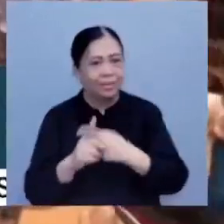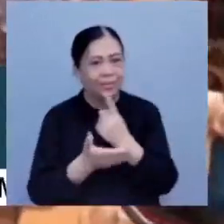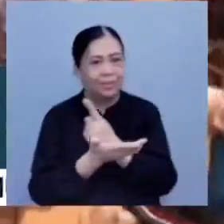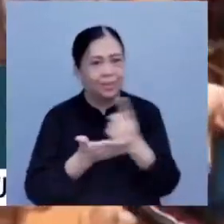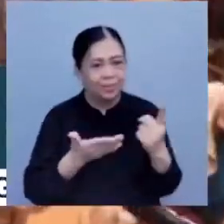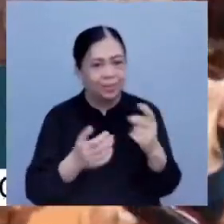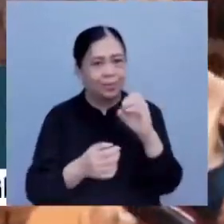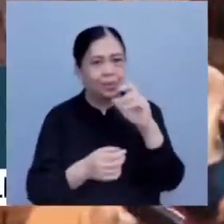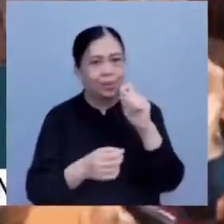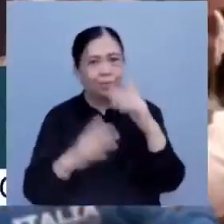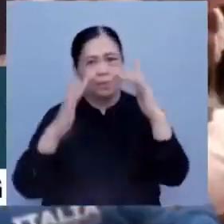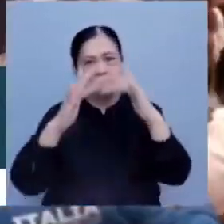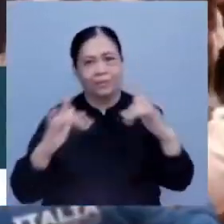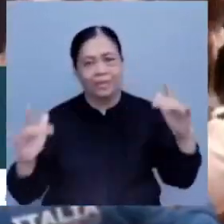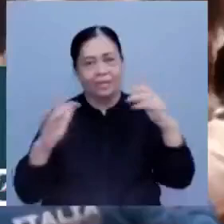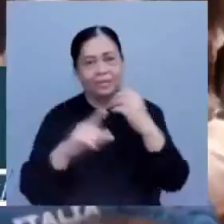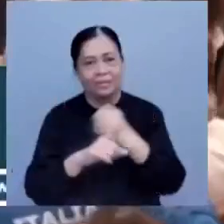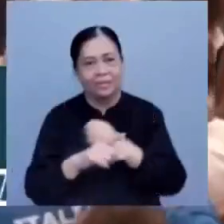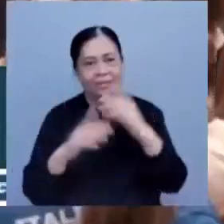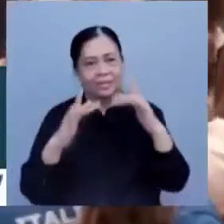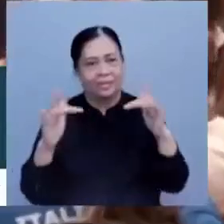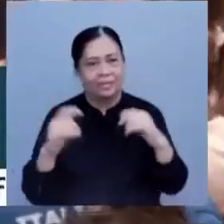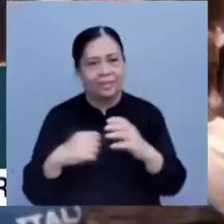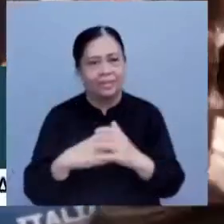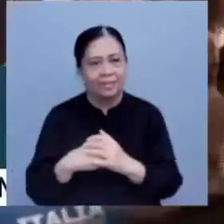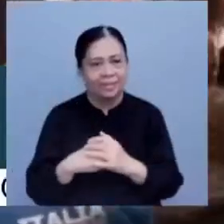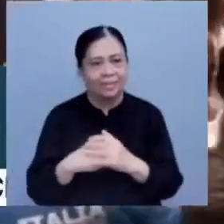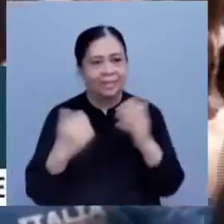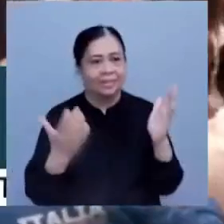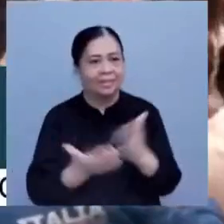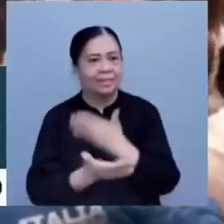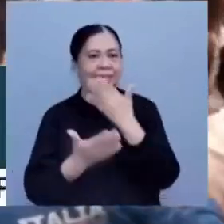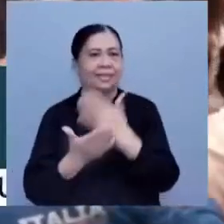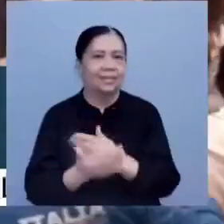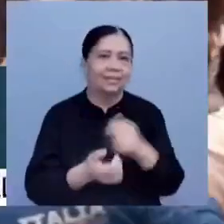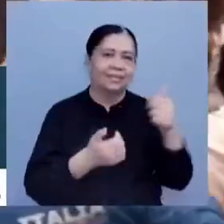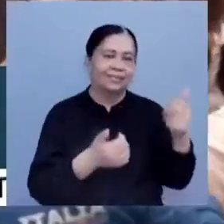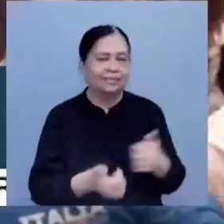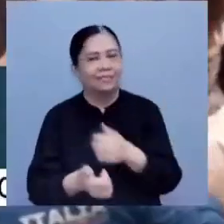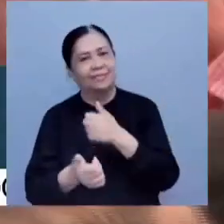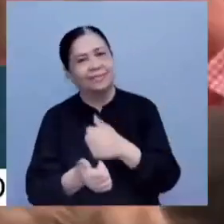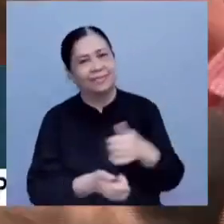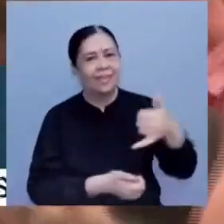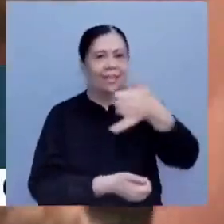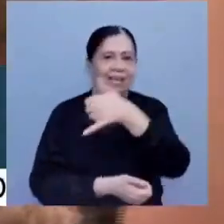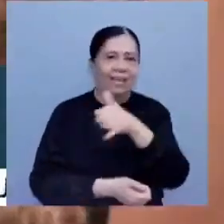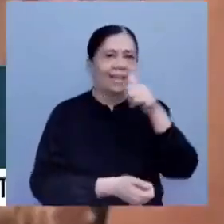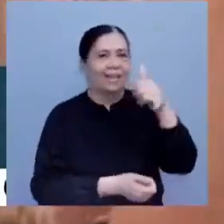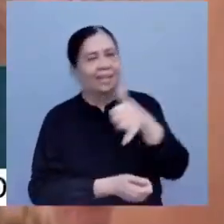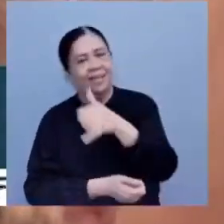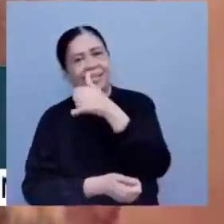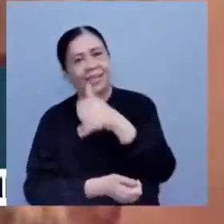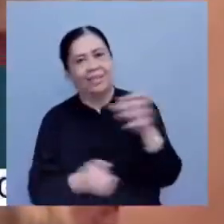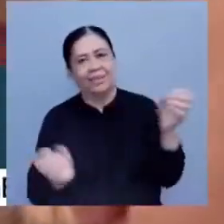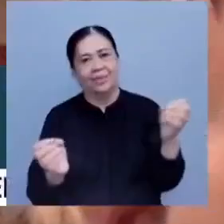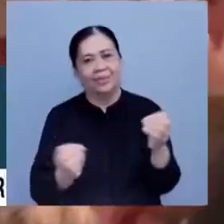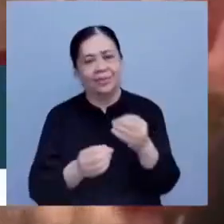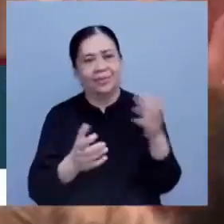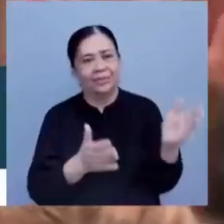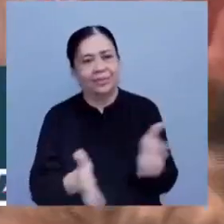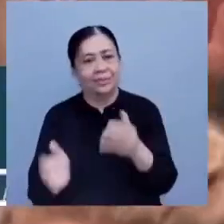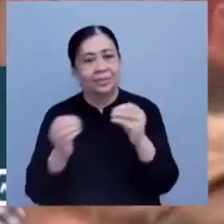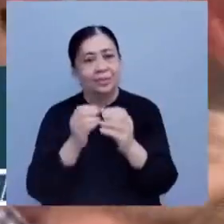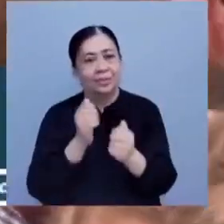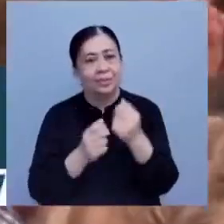Oktoberfest celebrates halftime with singing, cheering, and, of course, beer drinking. Organizers say most of the visitors